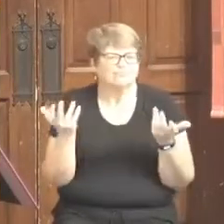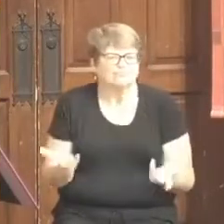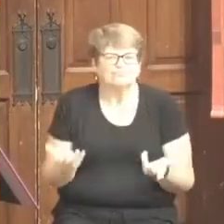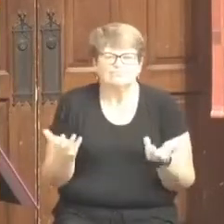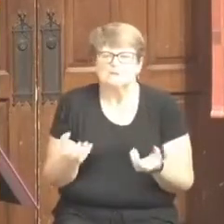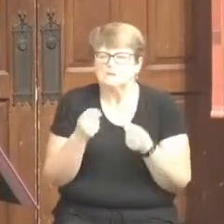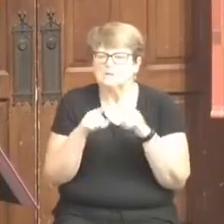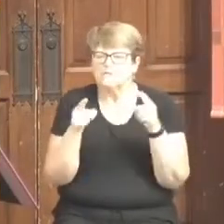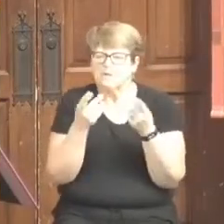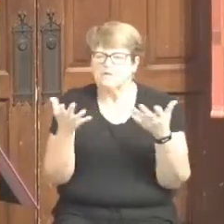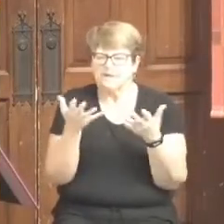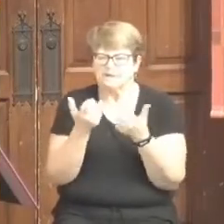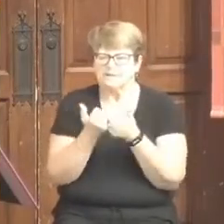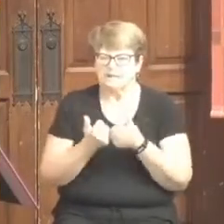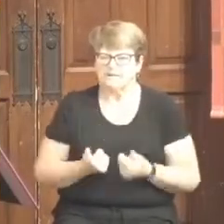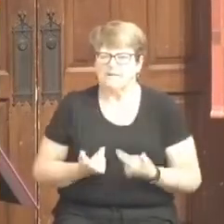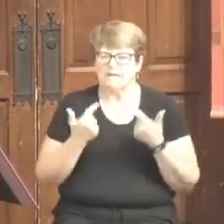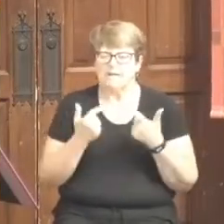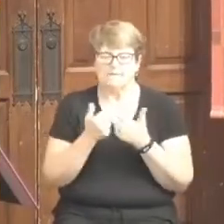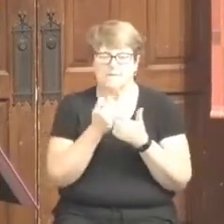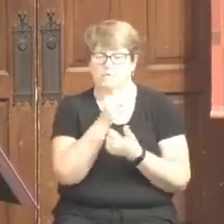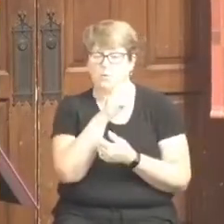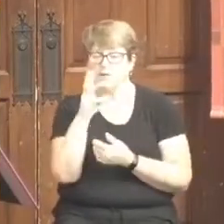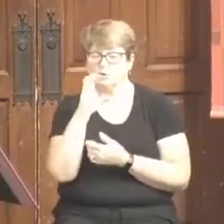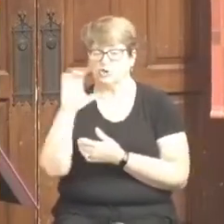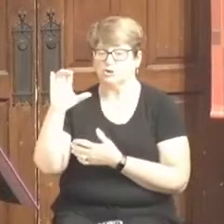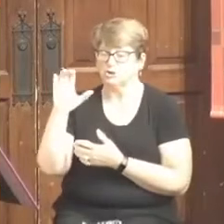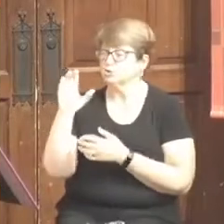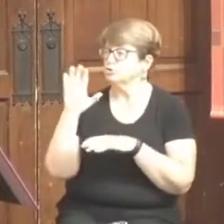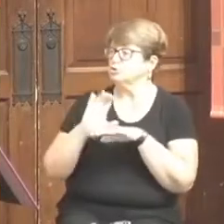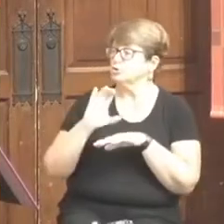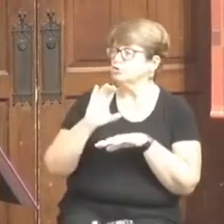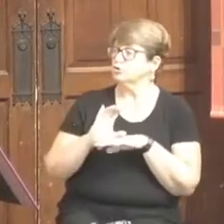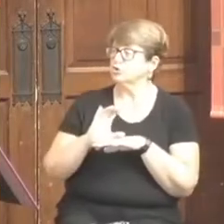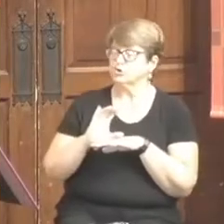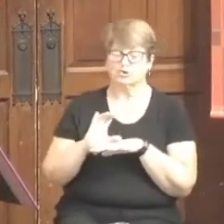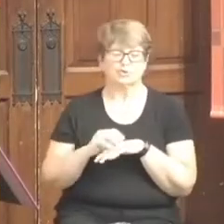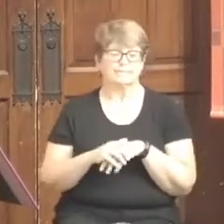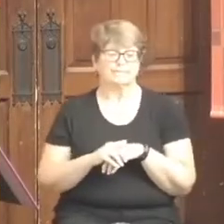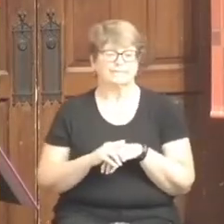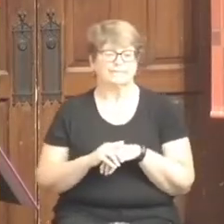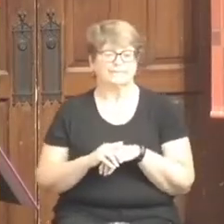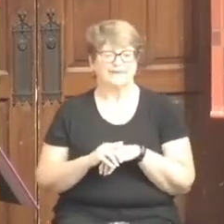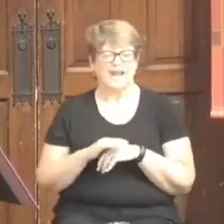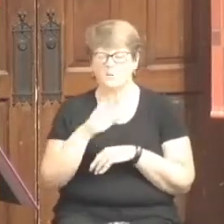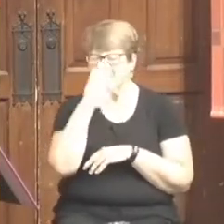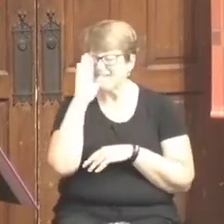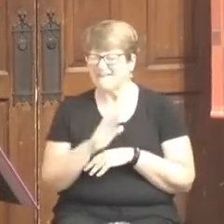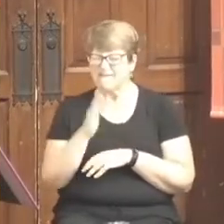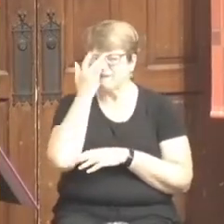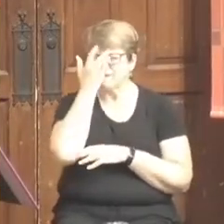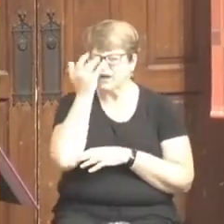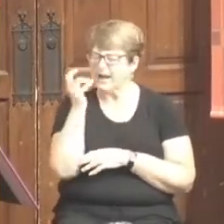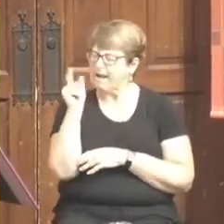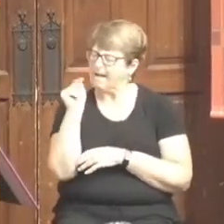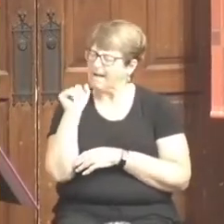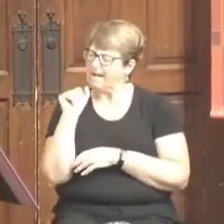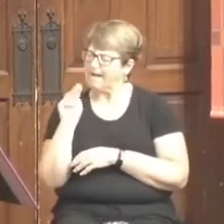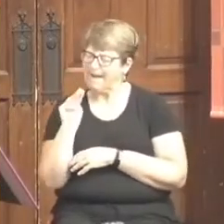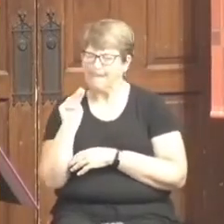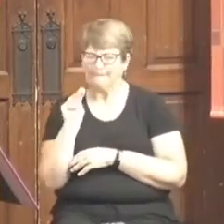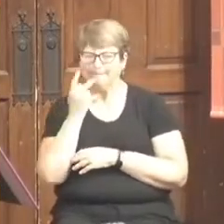things in the life of Westchester Church. And I'll never forget that Tom, who was in